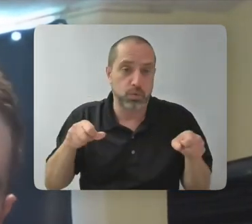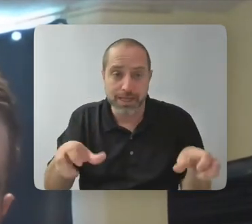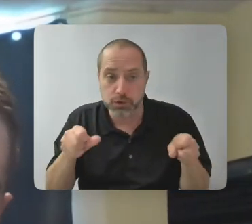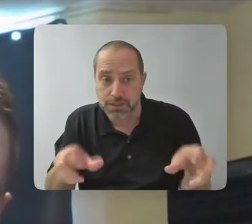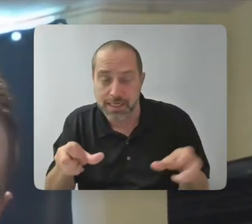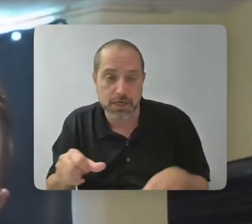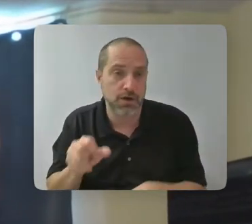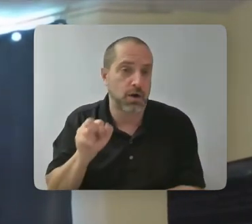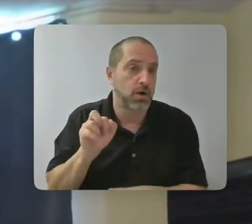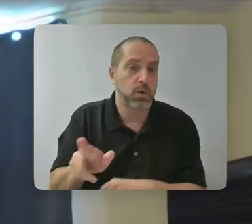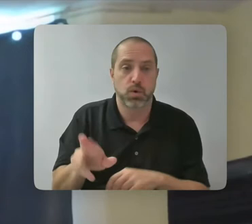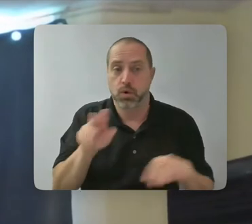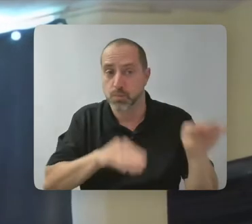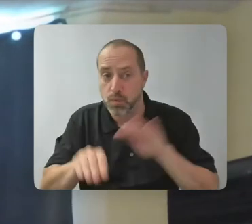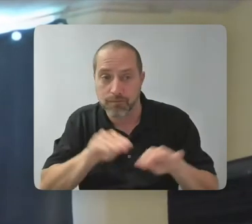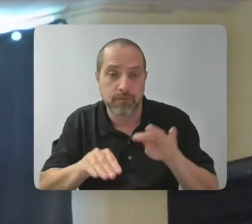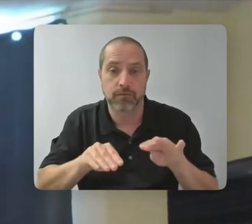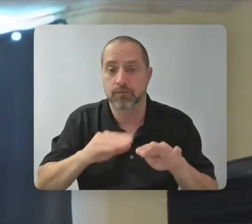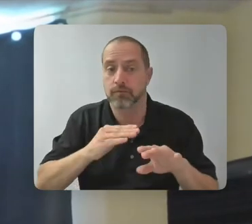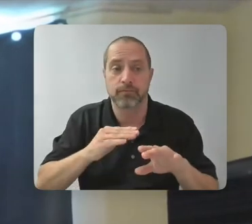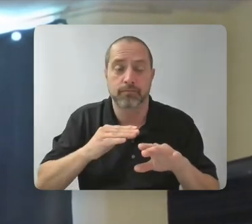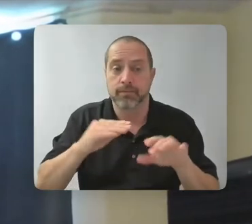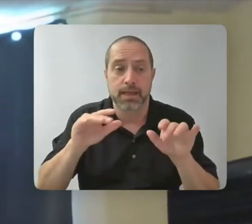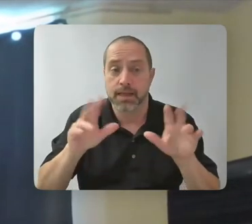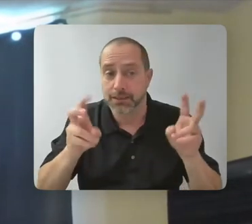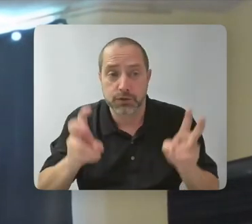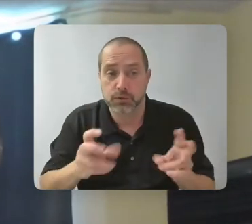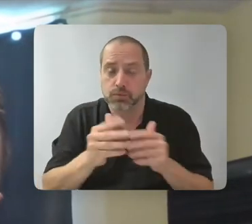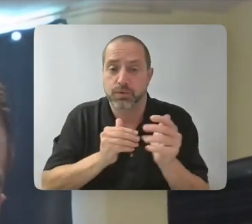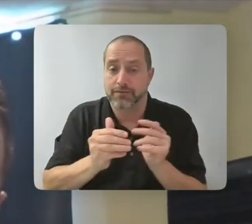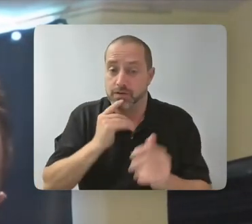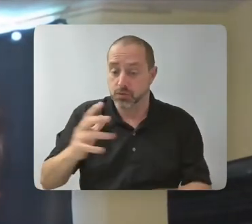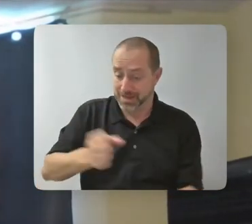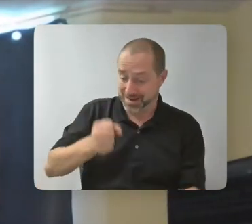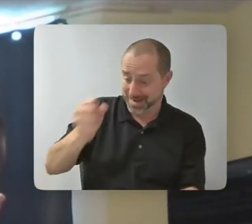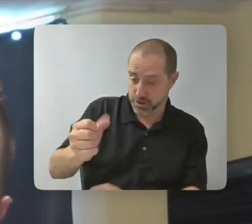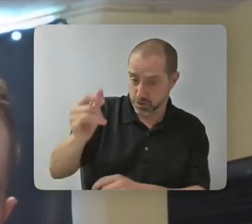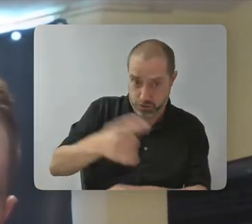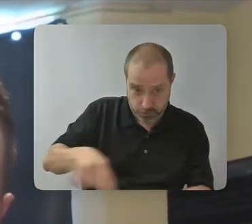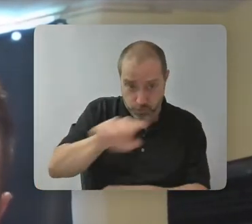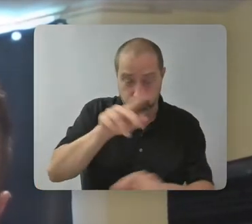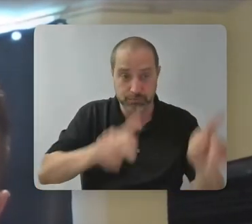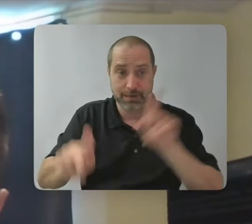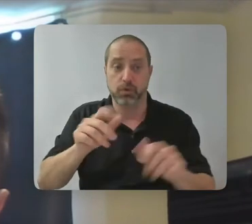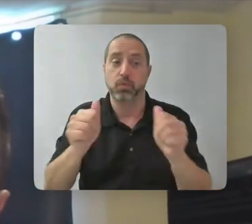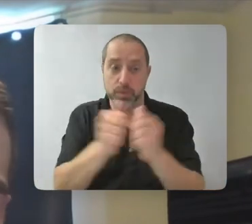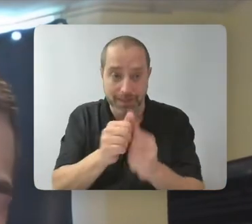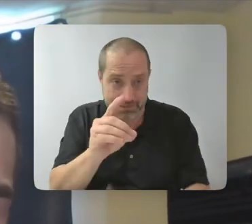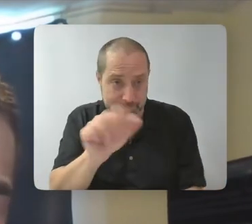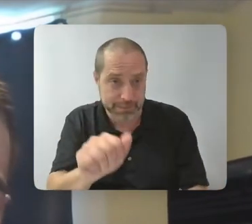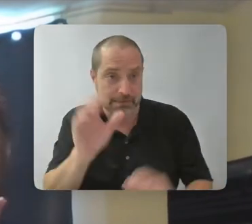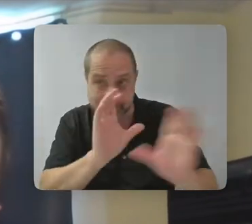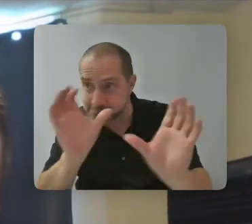issues, whatever, they have a hiring process to where they are specifically searching for people with disabilities to